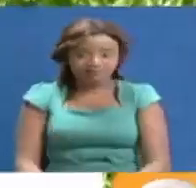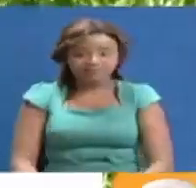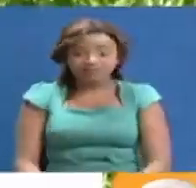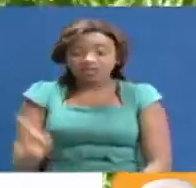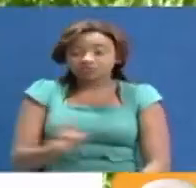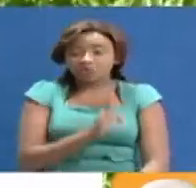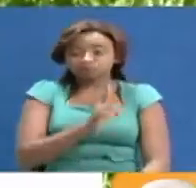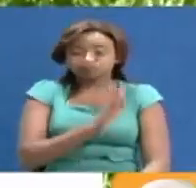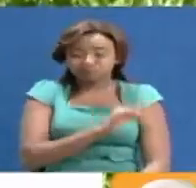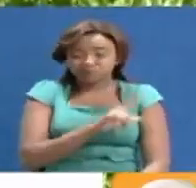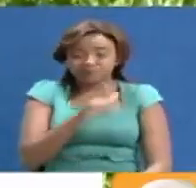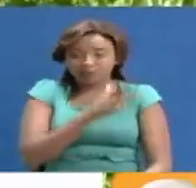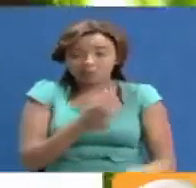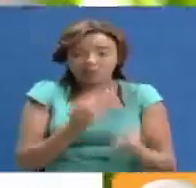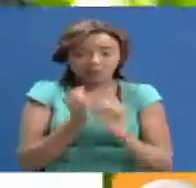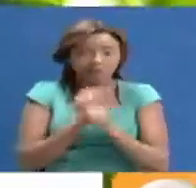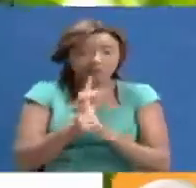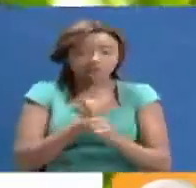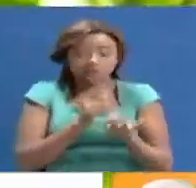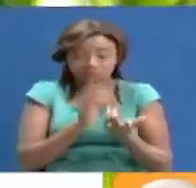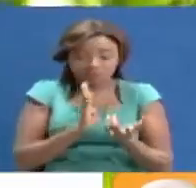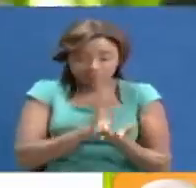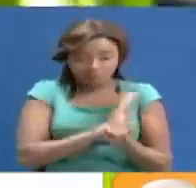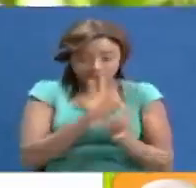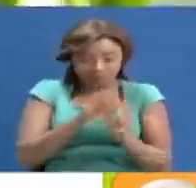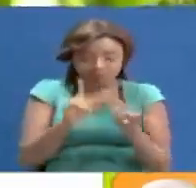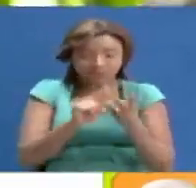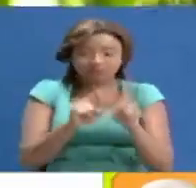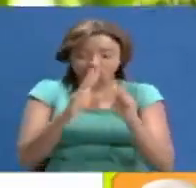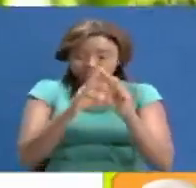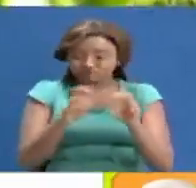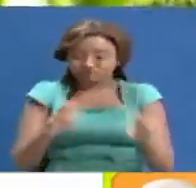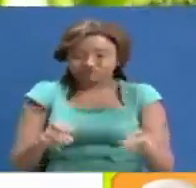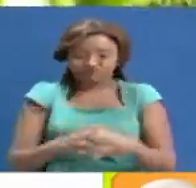Mswada huo utarejesha bodi ya chai nchini pamoja na taasisi ya utafiti.